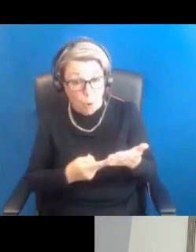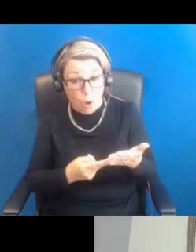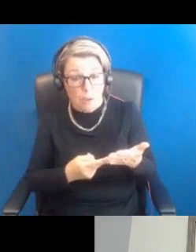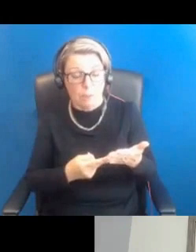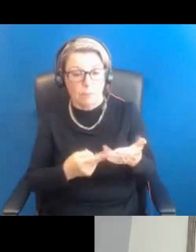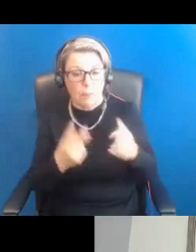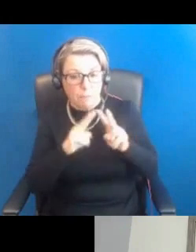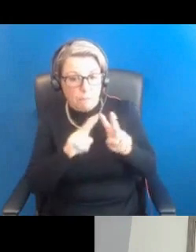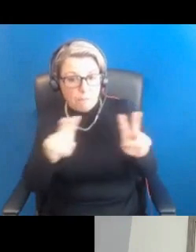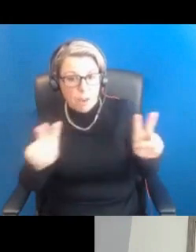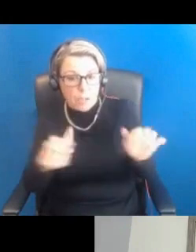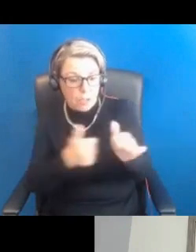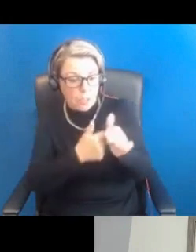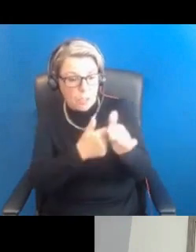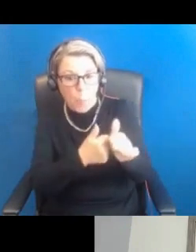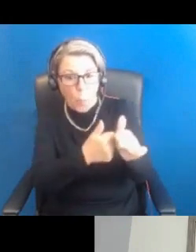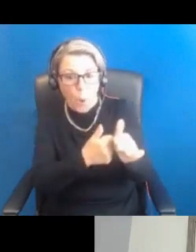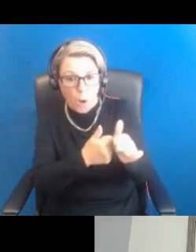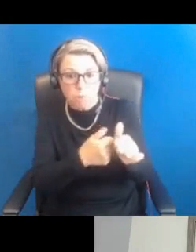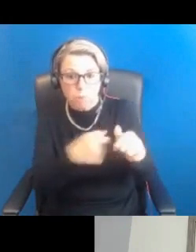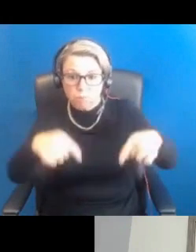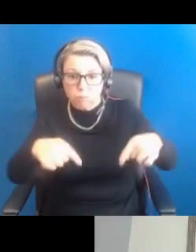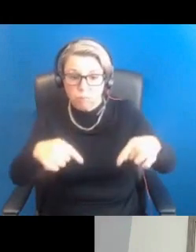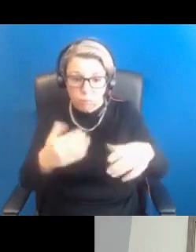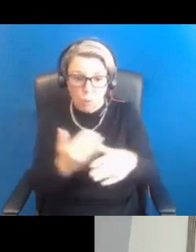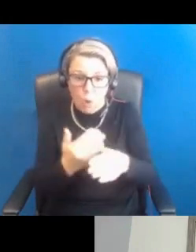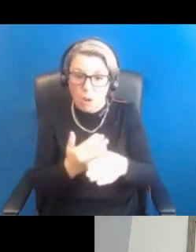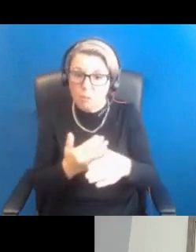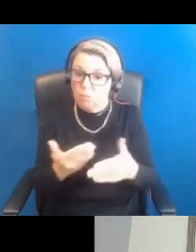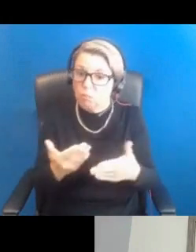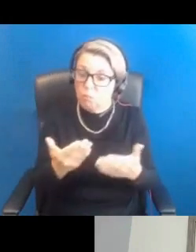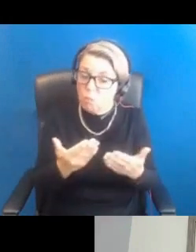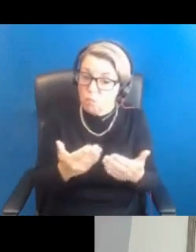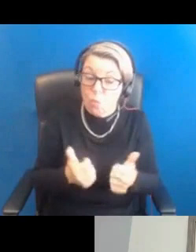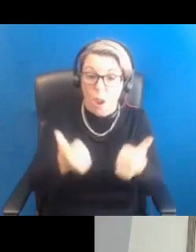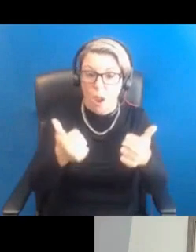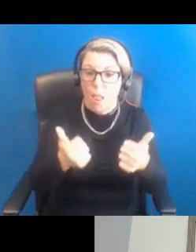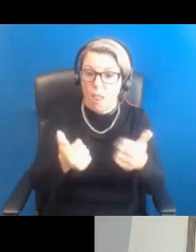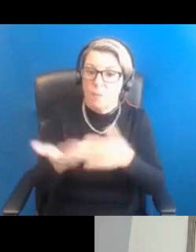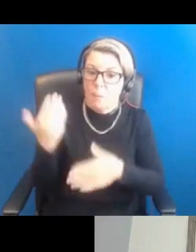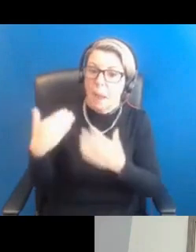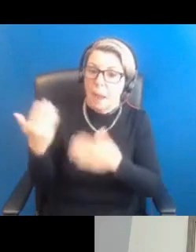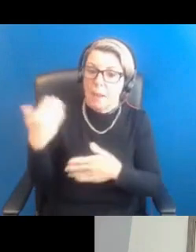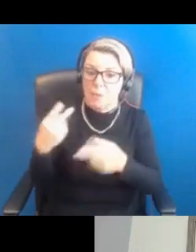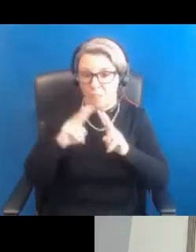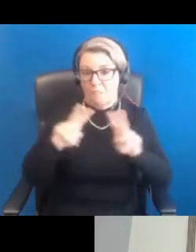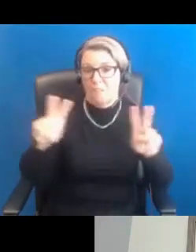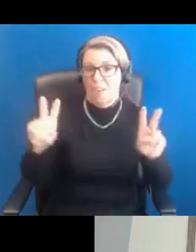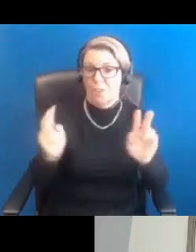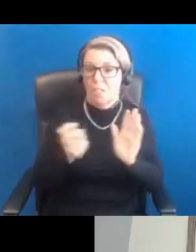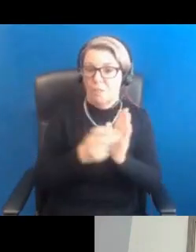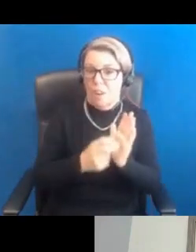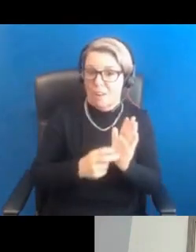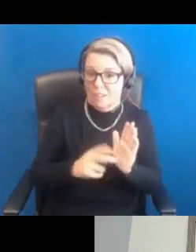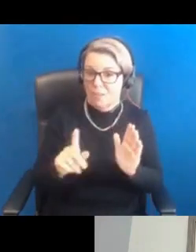session. And we found this has worked very well in the past and gives us a kind of visual record of what we talk